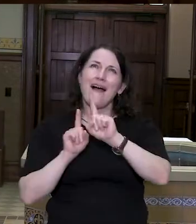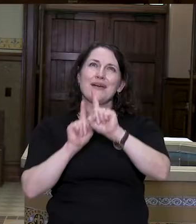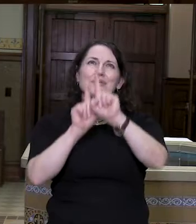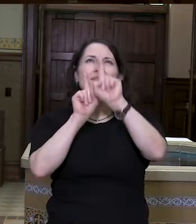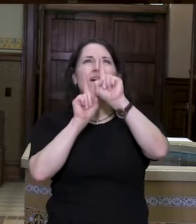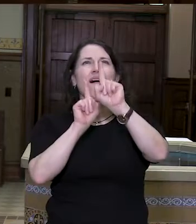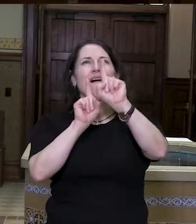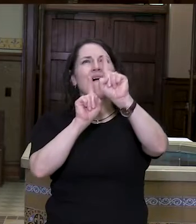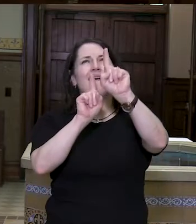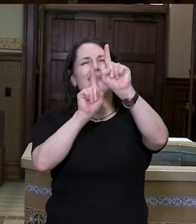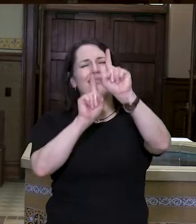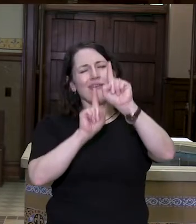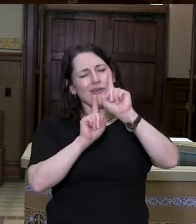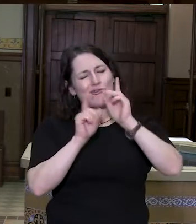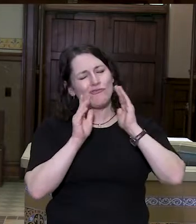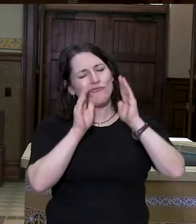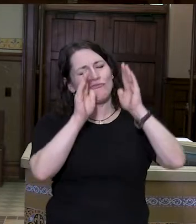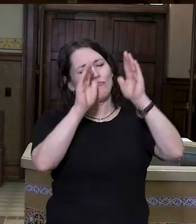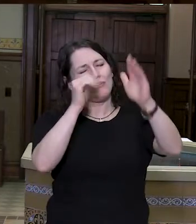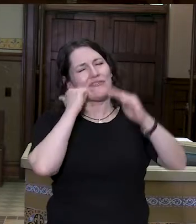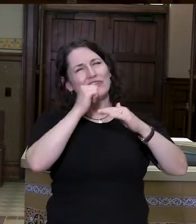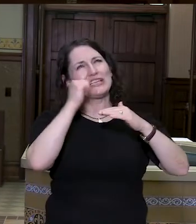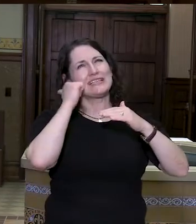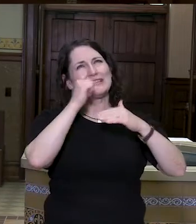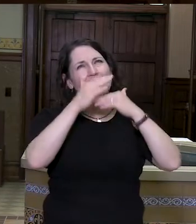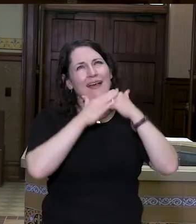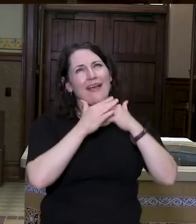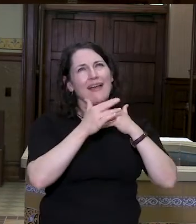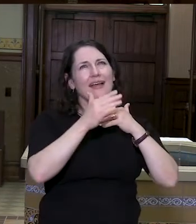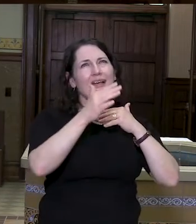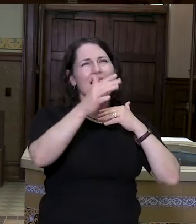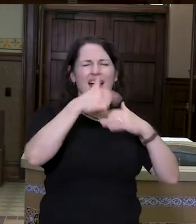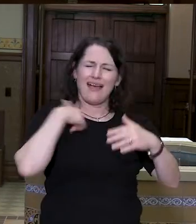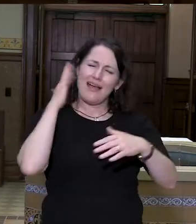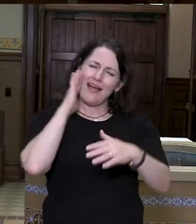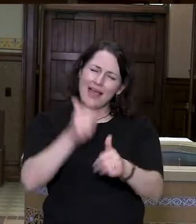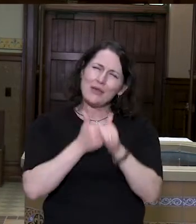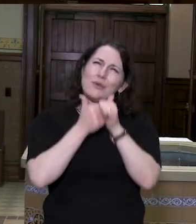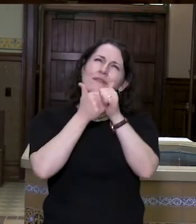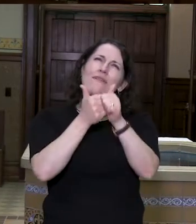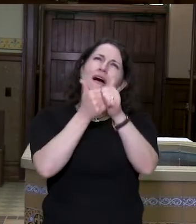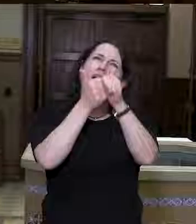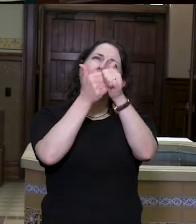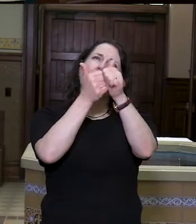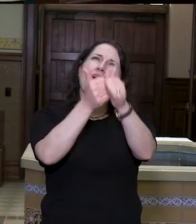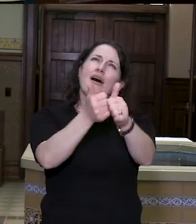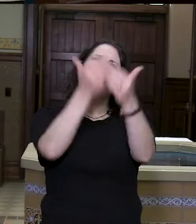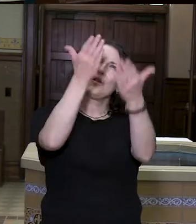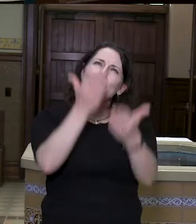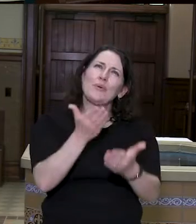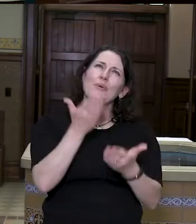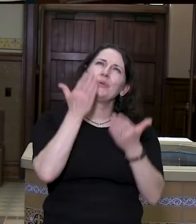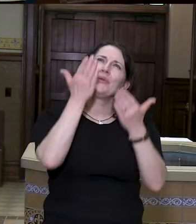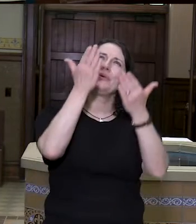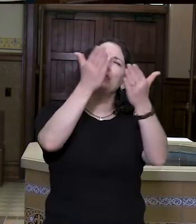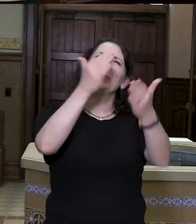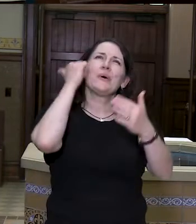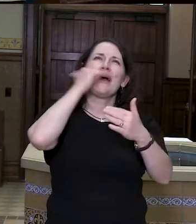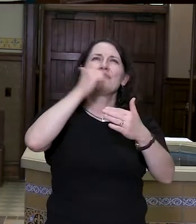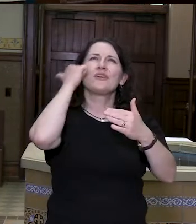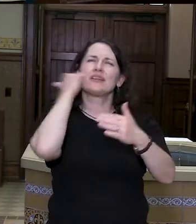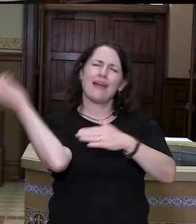will follow You all of my days.